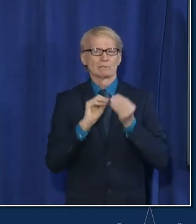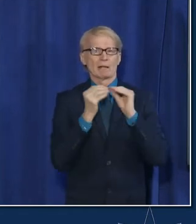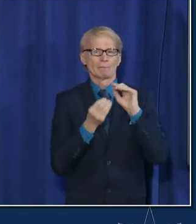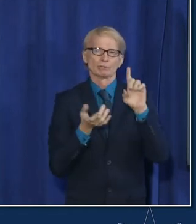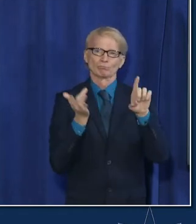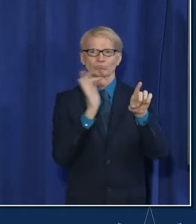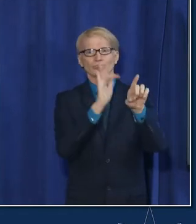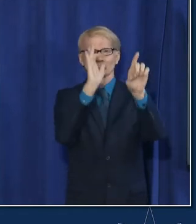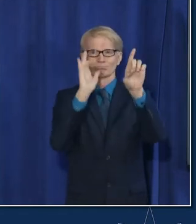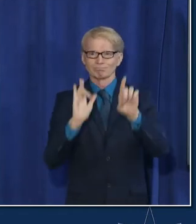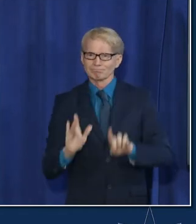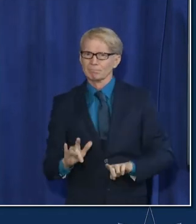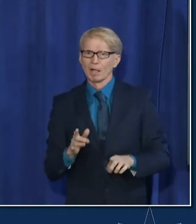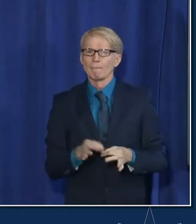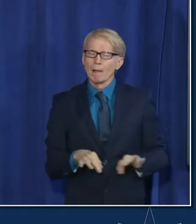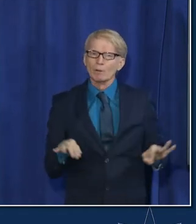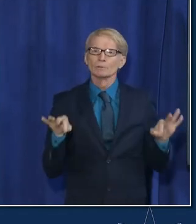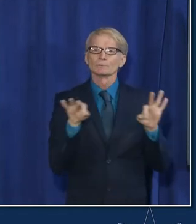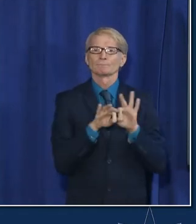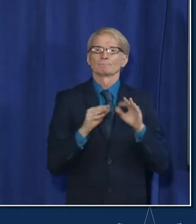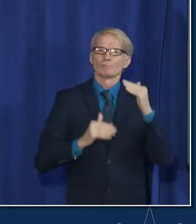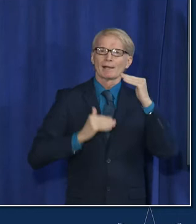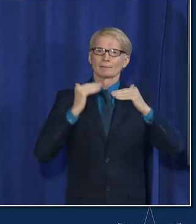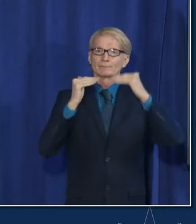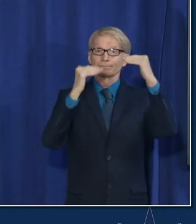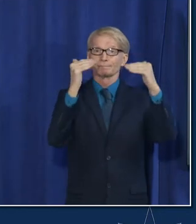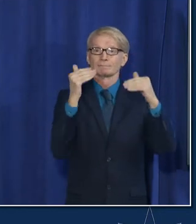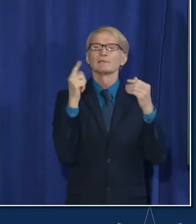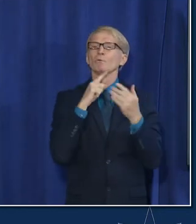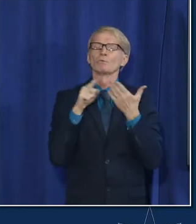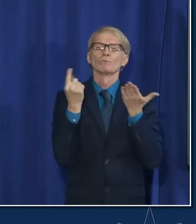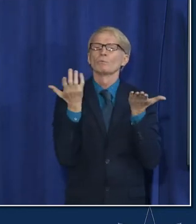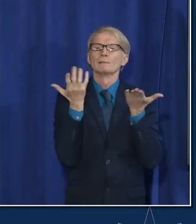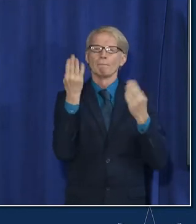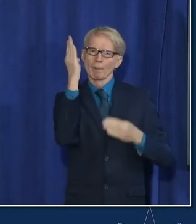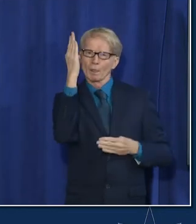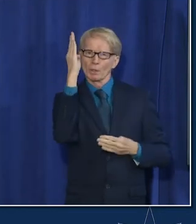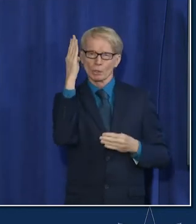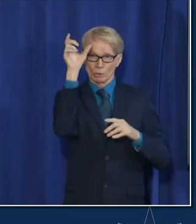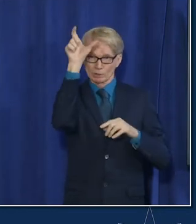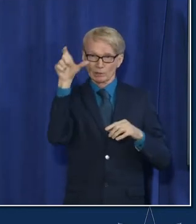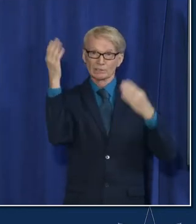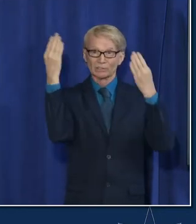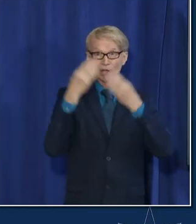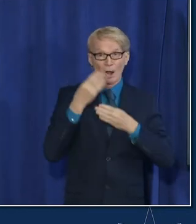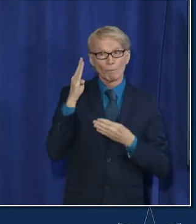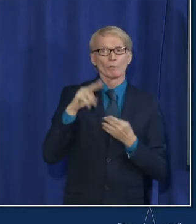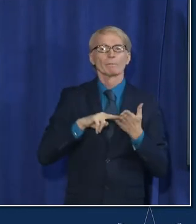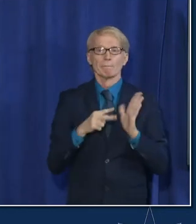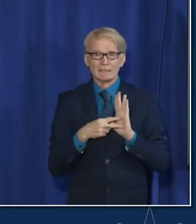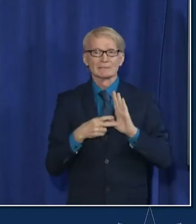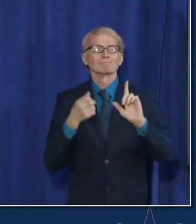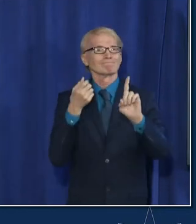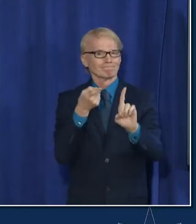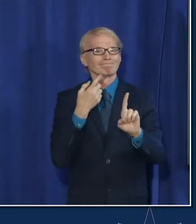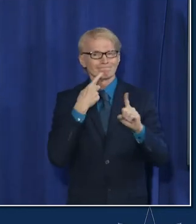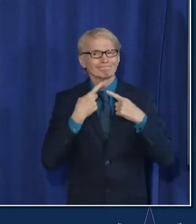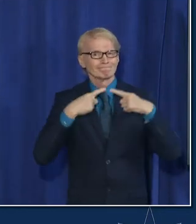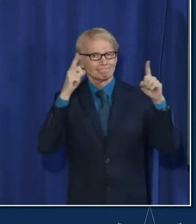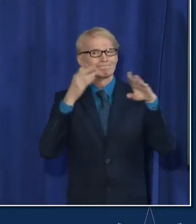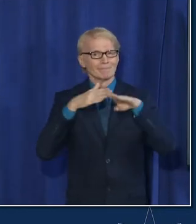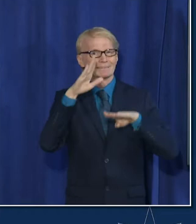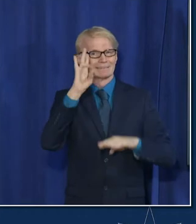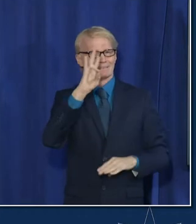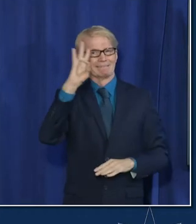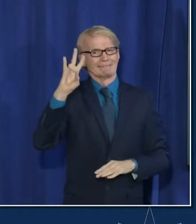benchmarks and make really good progress the dark blue on the map here shows us the community areas that have hit at least that 77